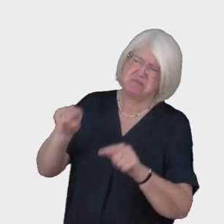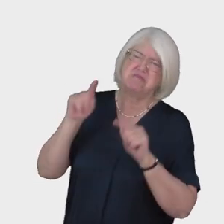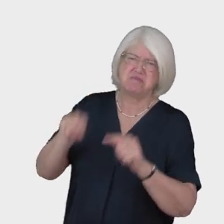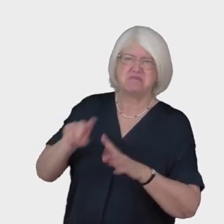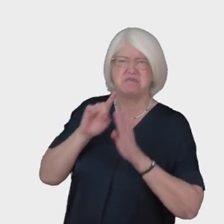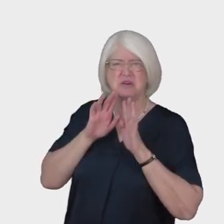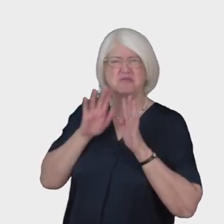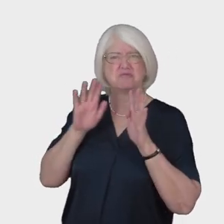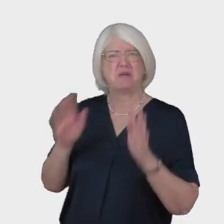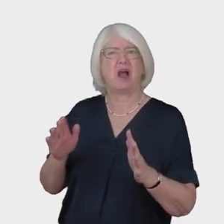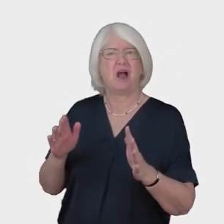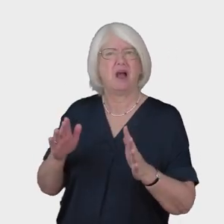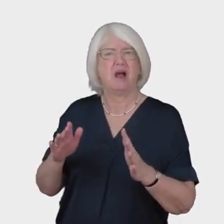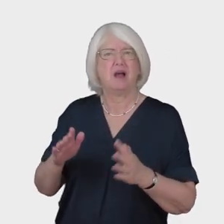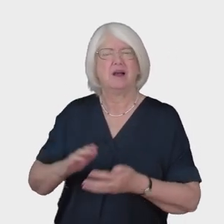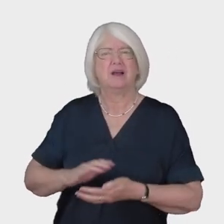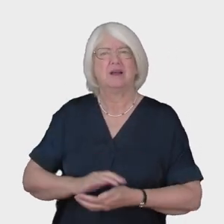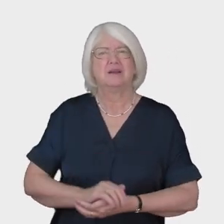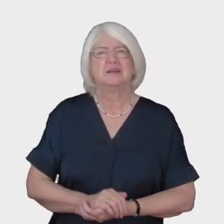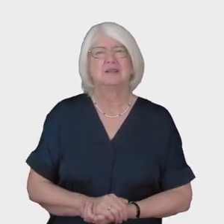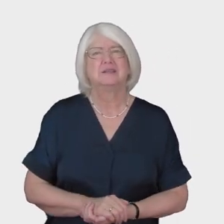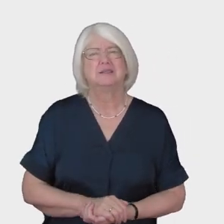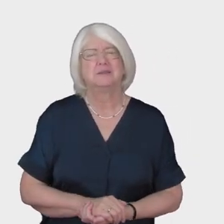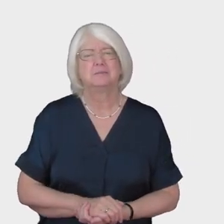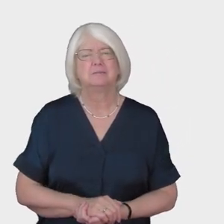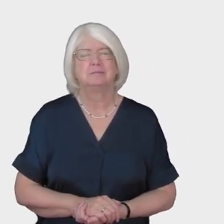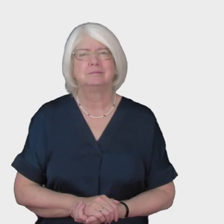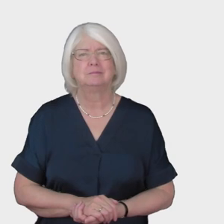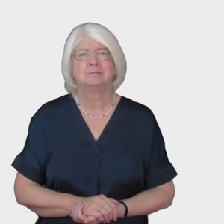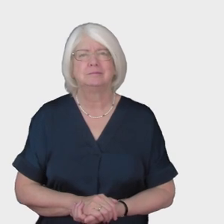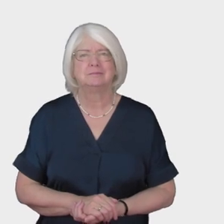lost us and run